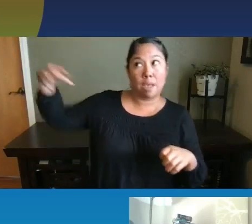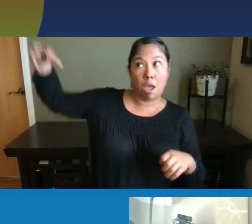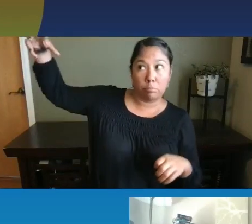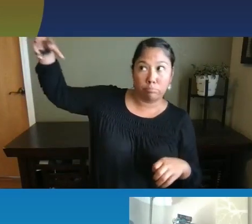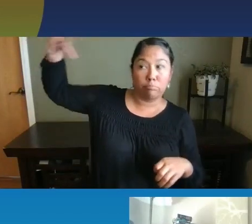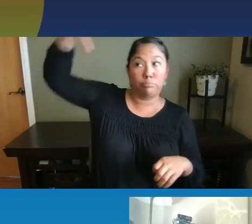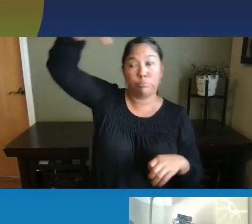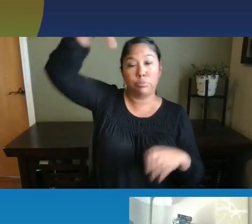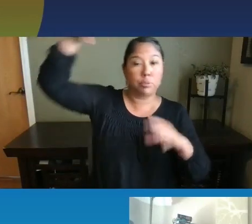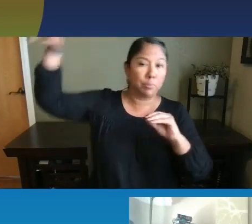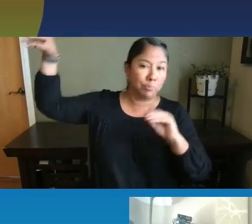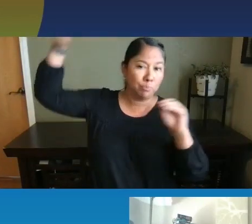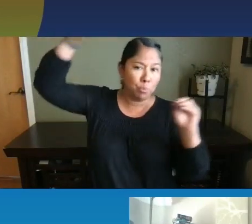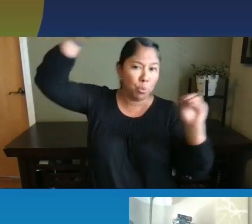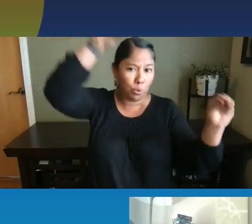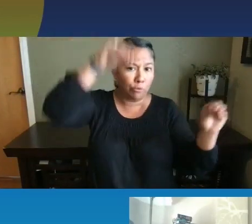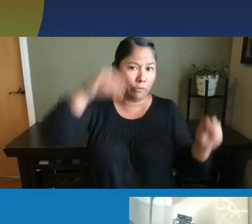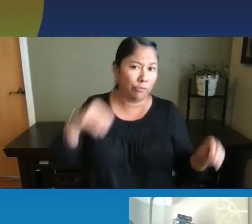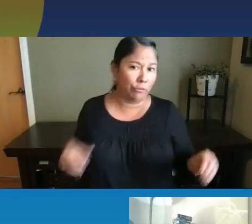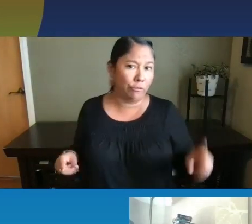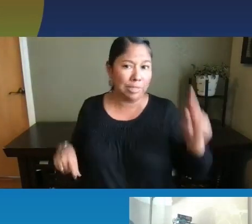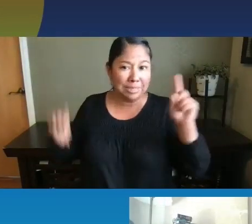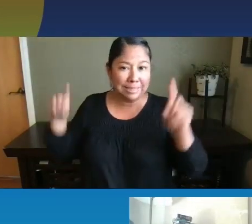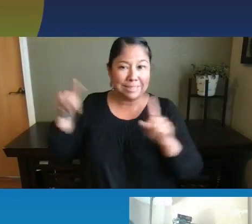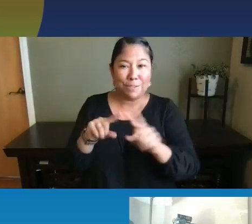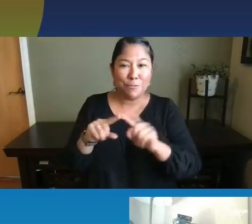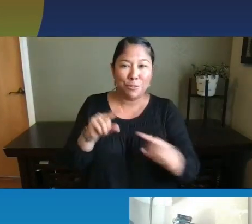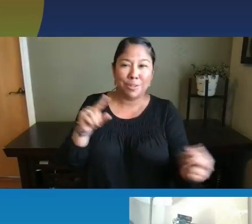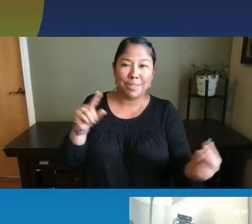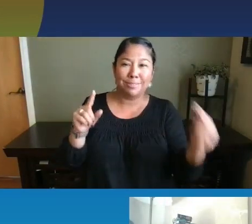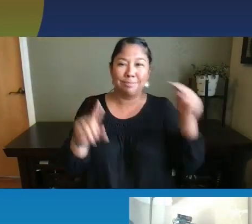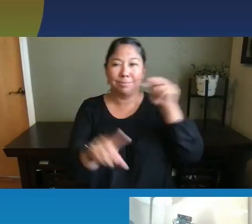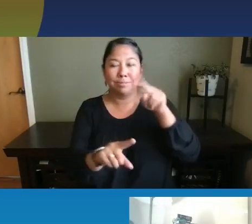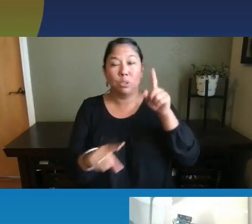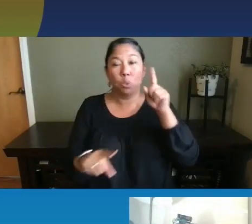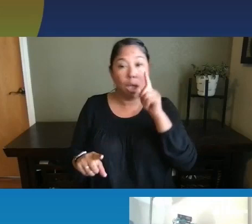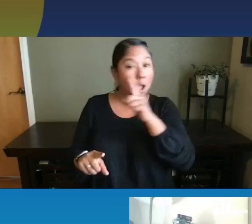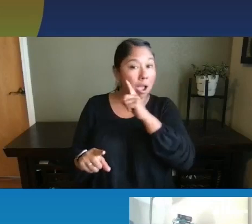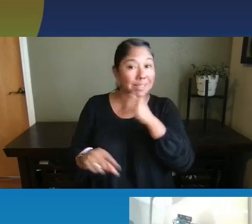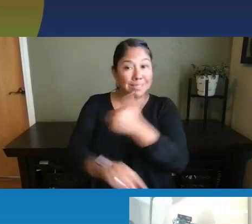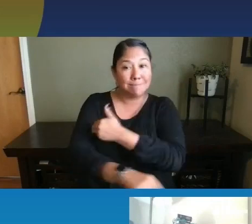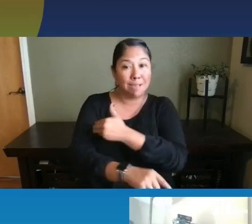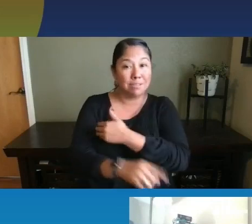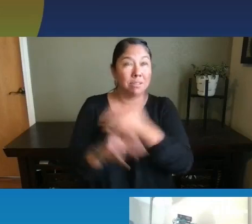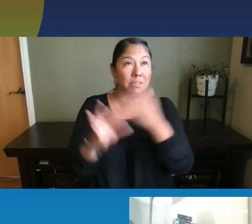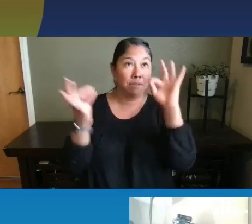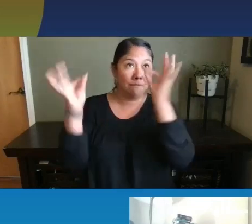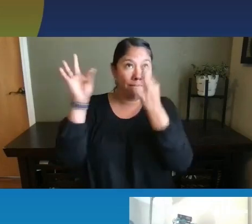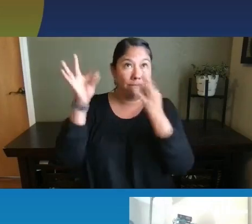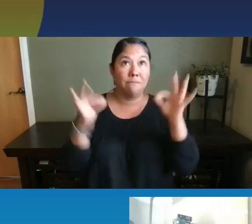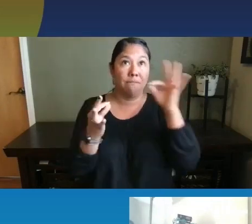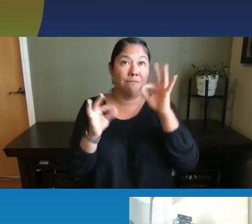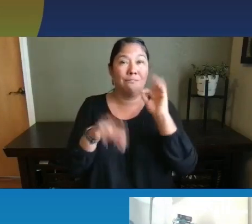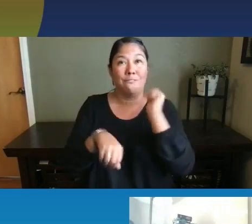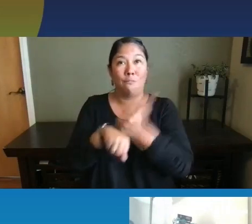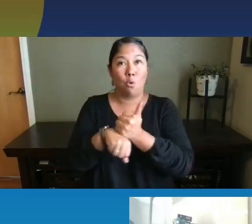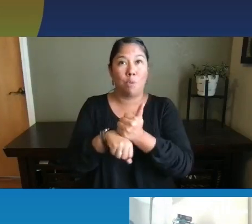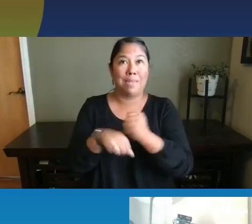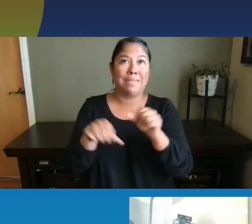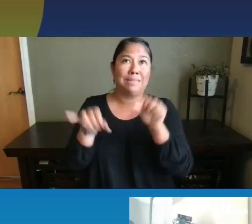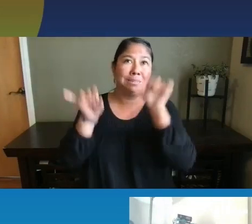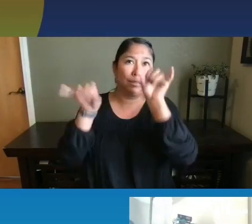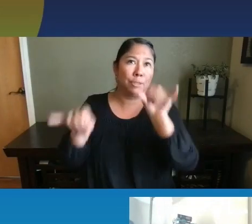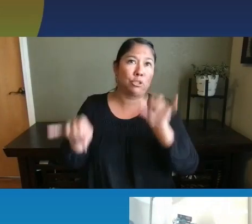from both varying directions so that, um, muscles around their eyes are forming symmetrically and so forth. So it can be, it can be